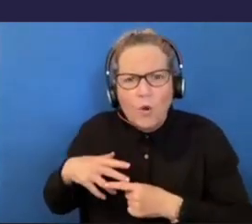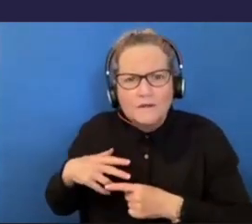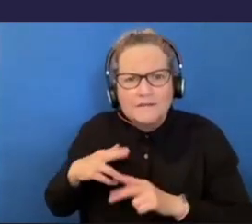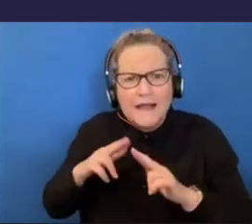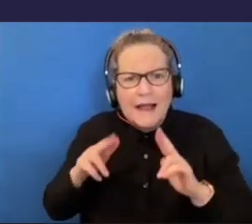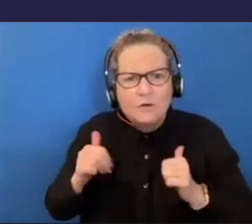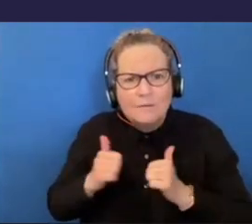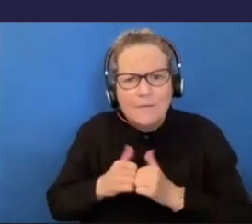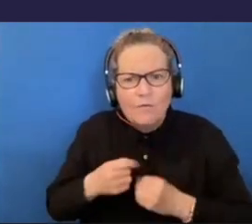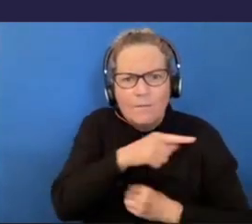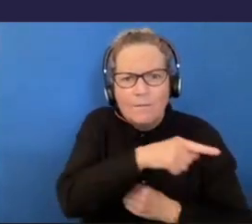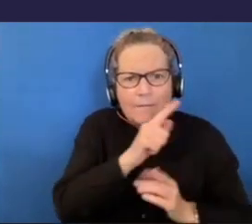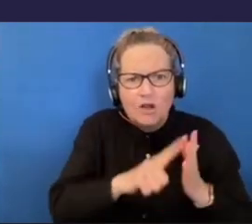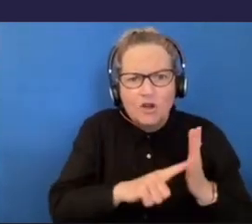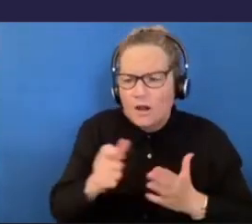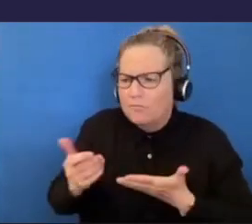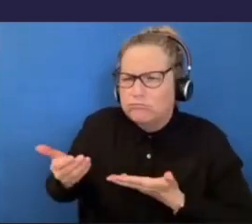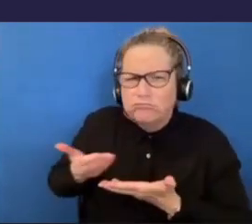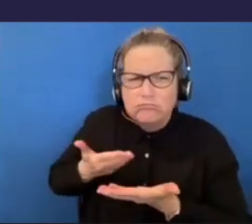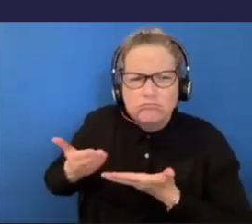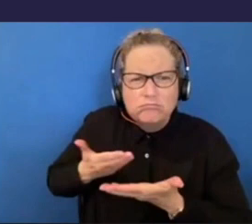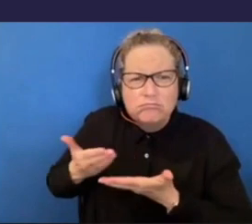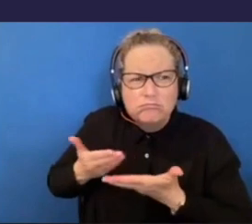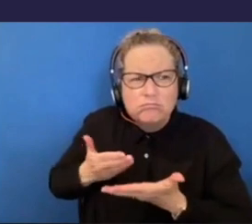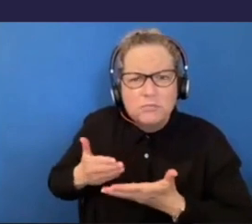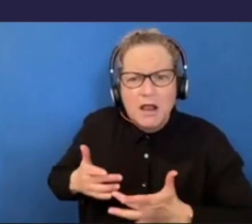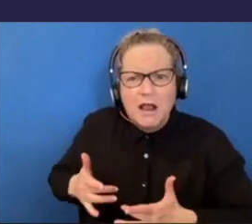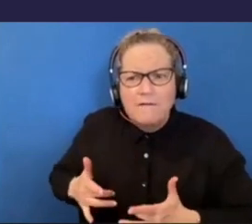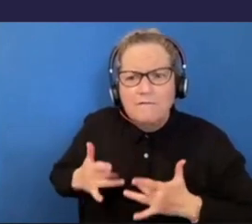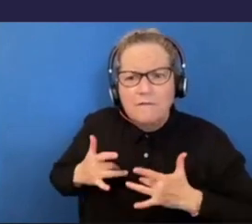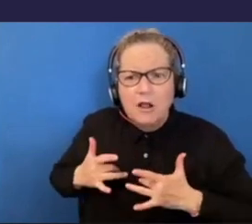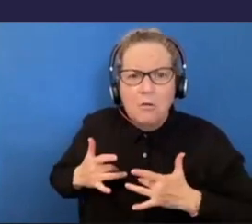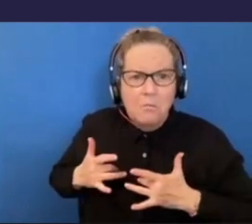talking about it, and it kind of felt like maybe it would be a good fit.